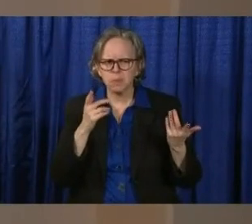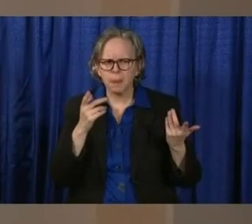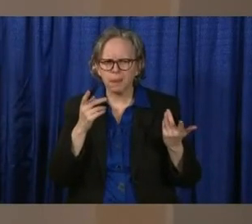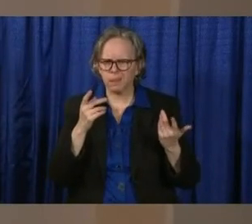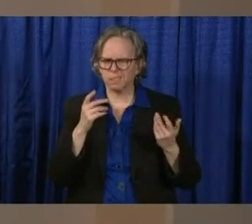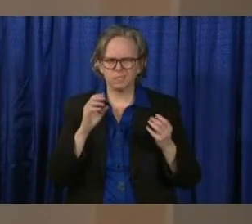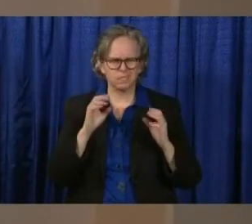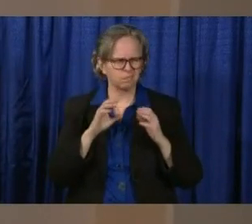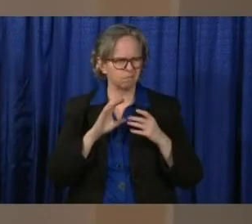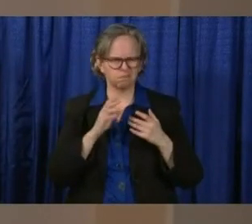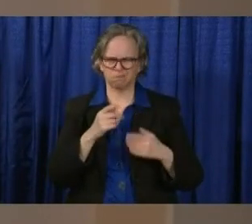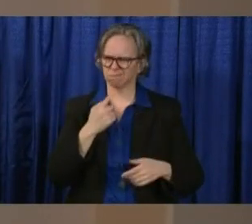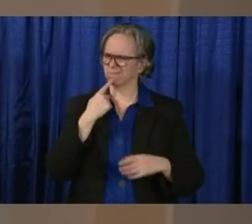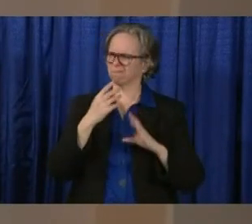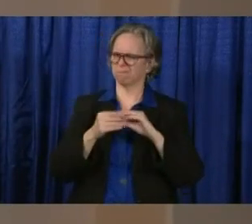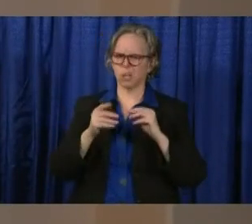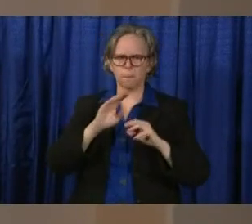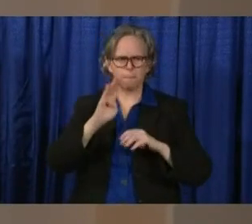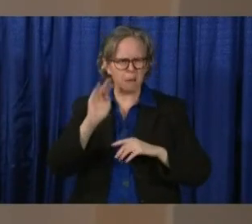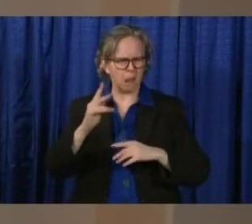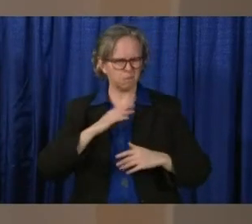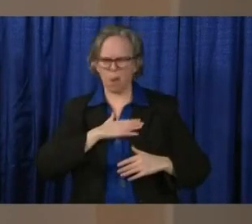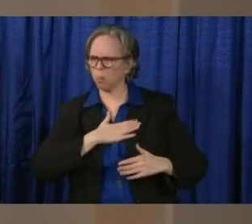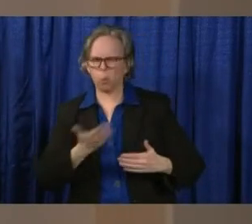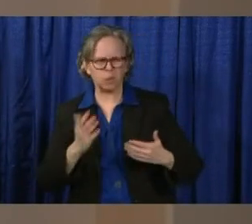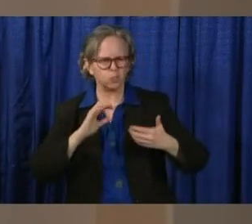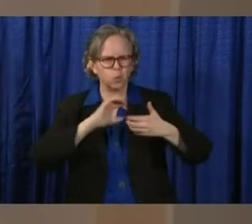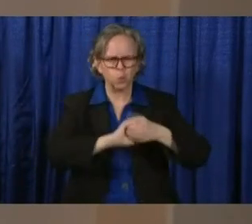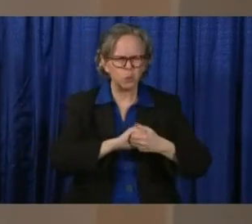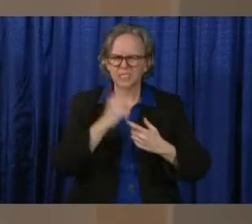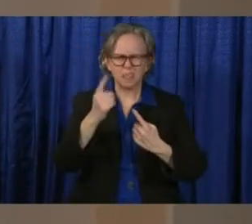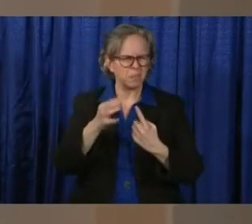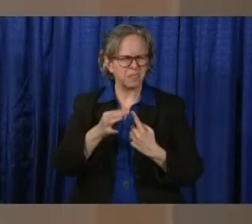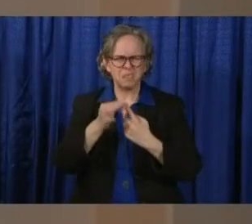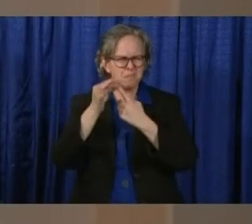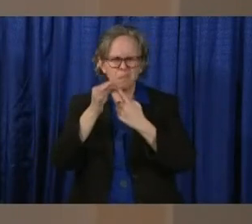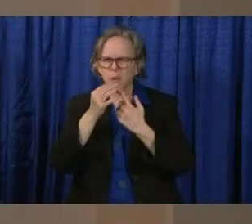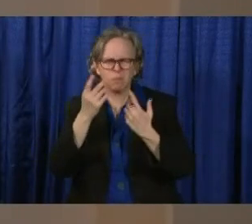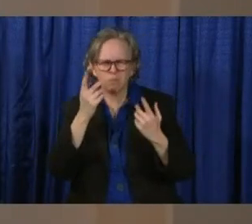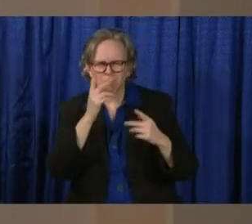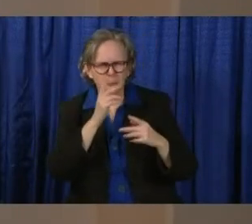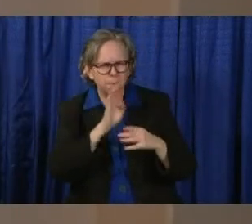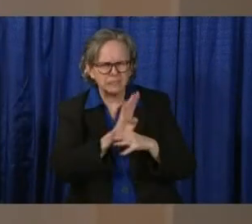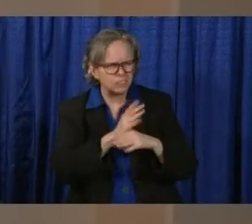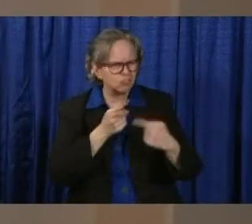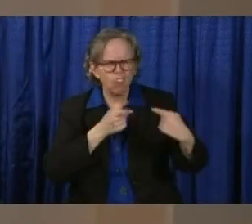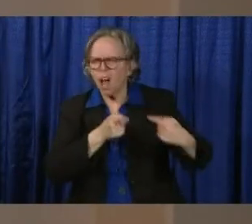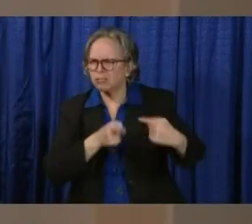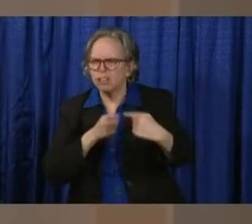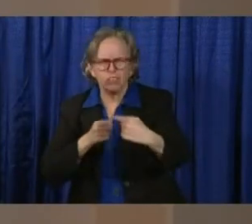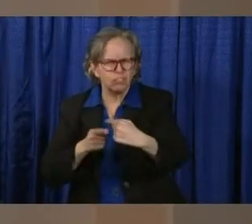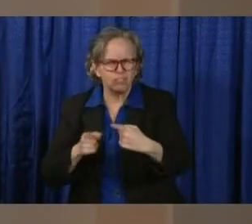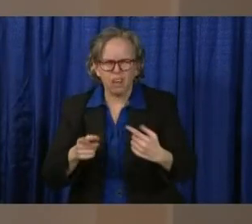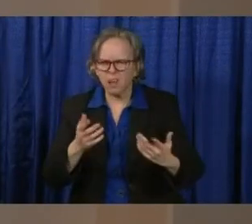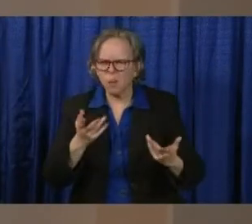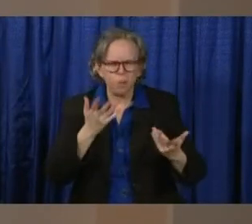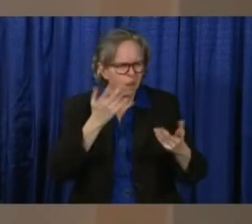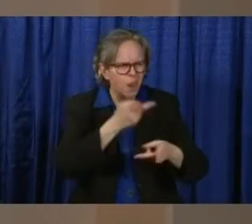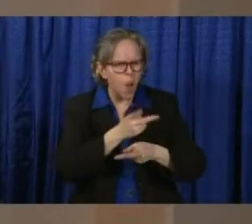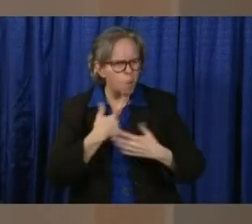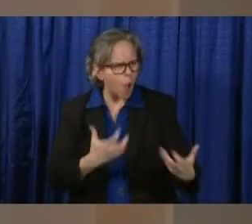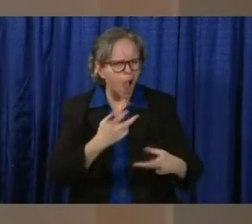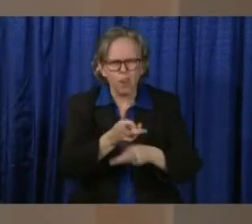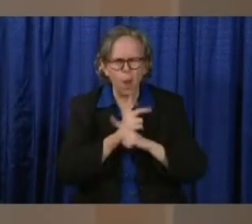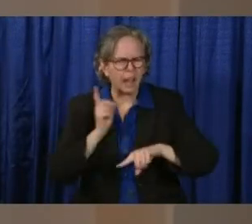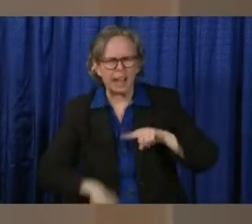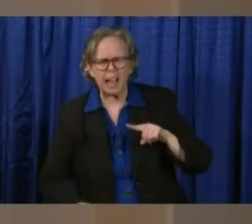work with them on this, or there's something unique about their type of business where they can't get access to the loan. And you may recall that last week